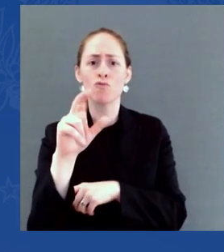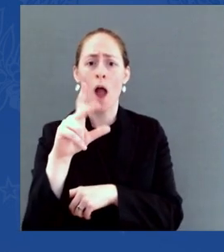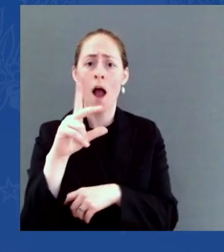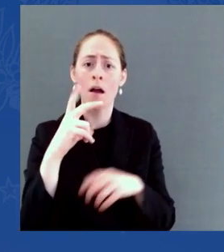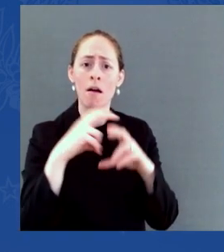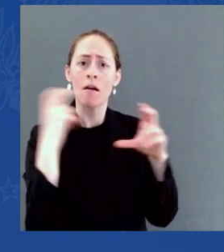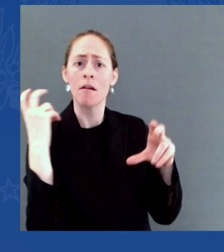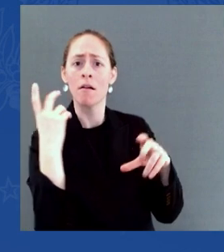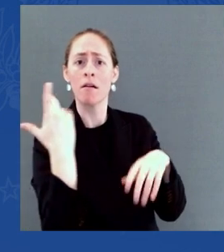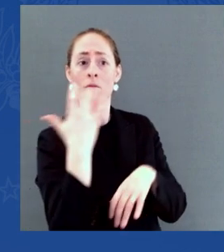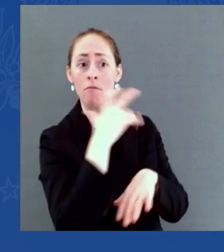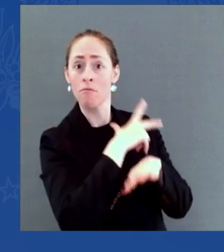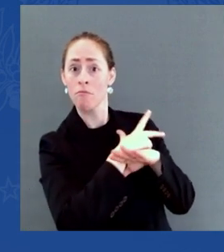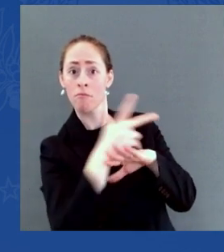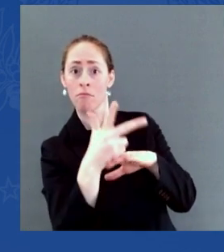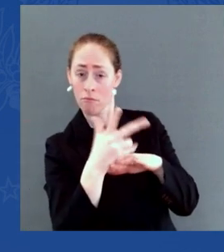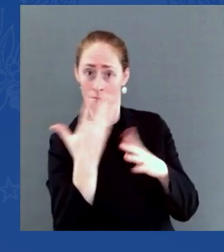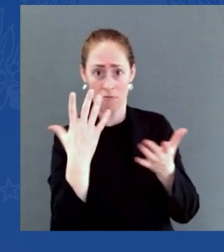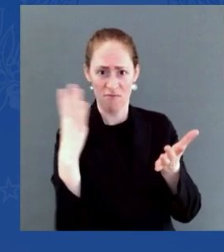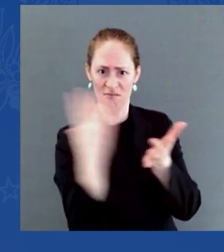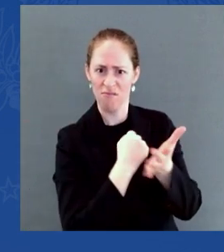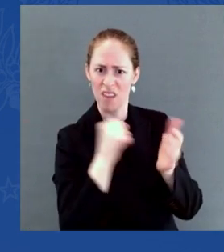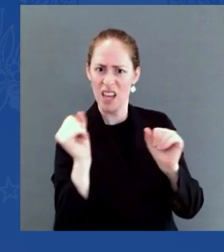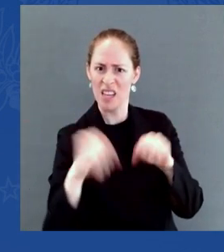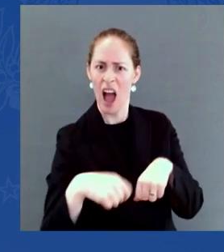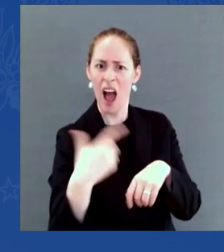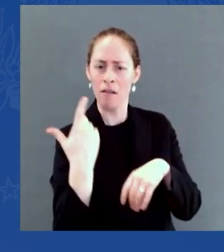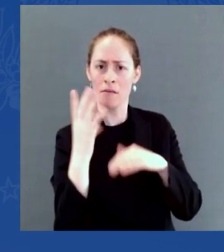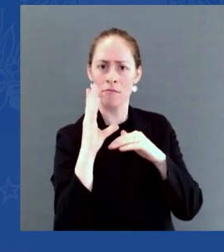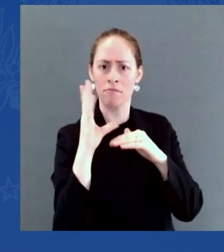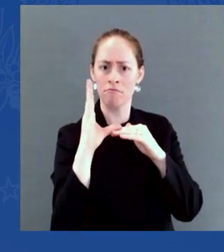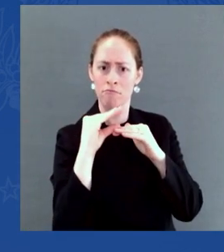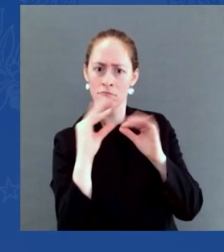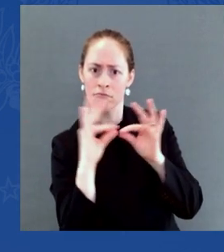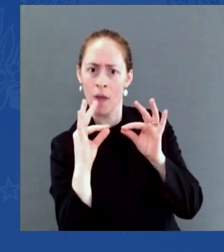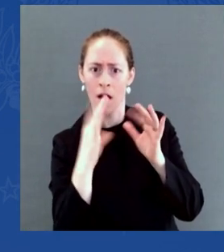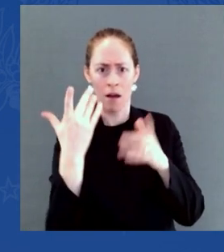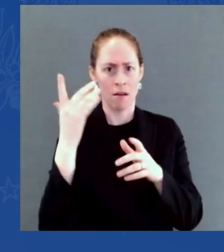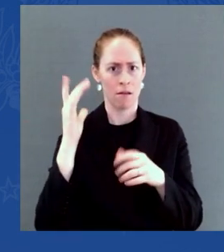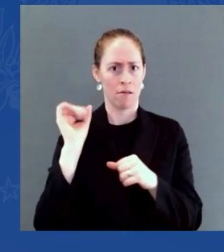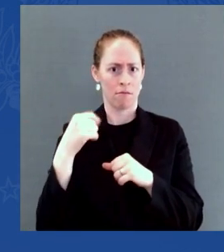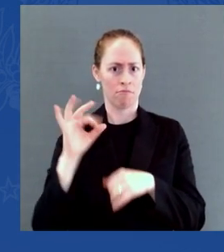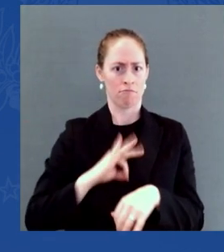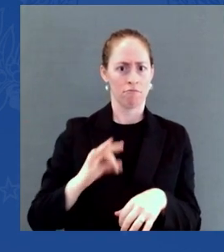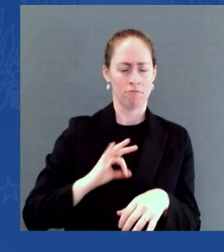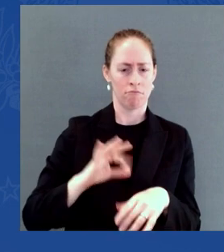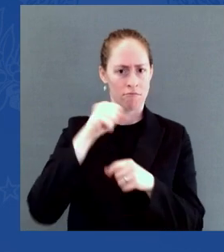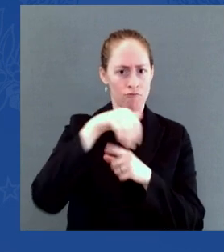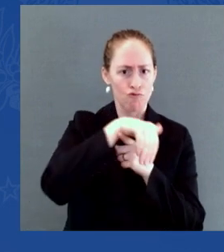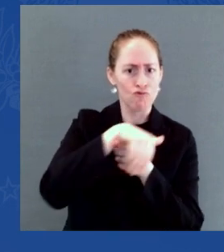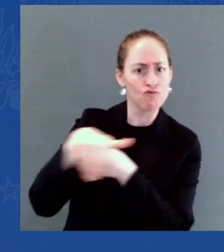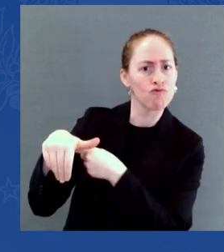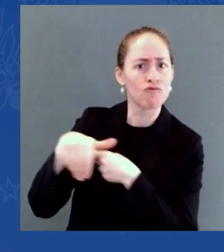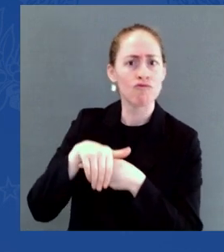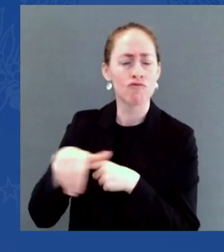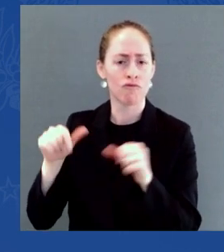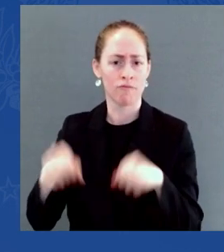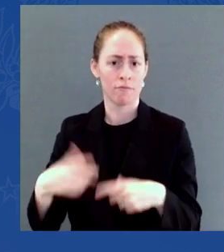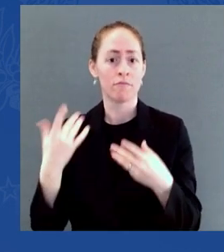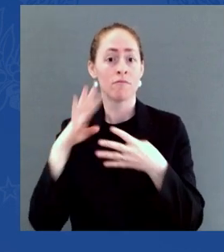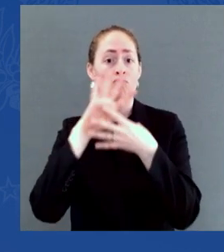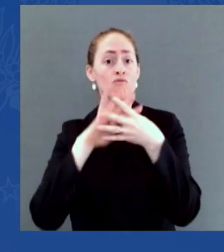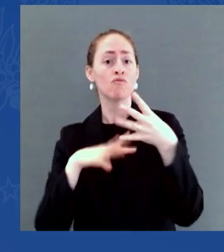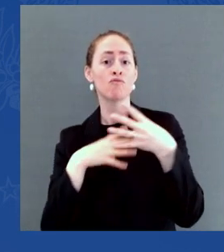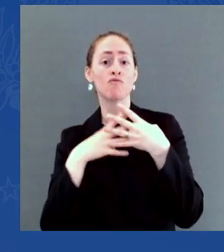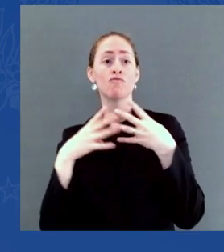extending through February extra flexibility that allows truckers to drive more hours when they're transporting critical goods like gas,